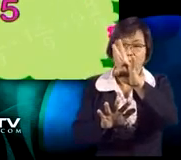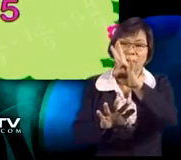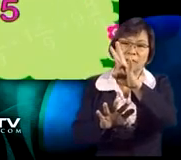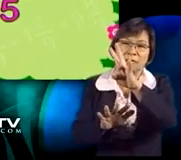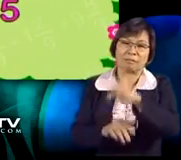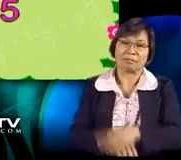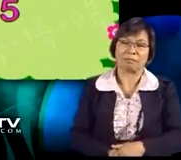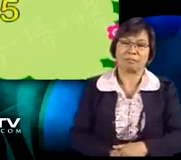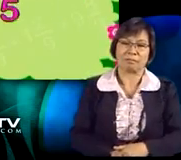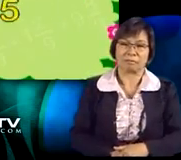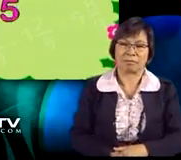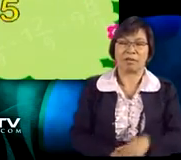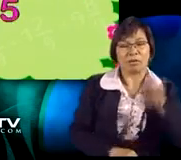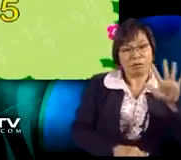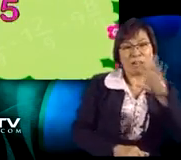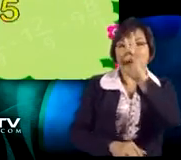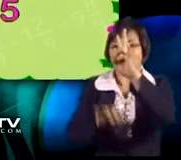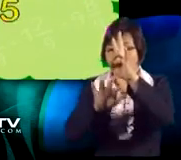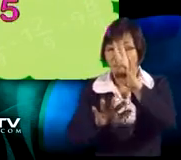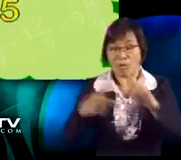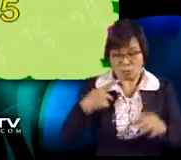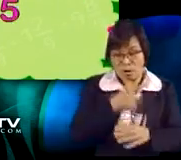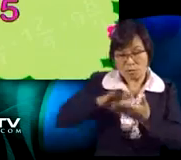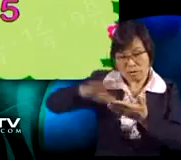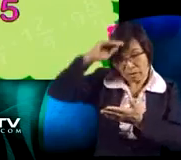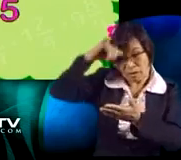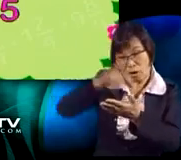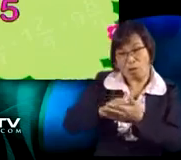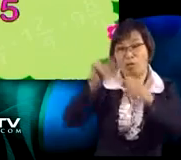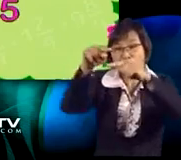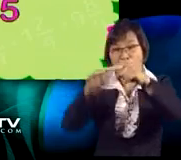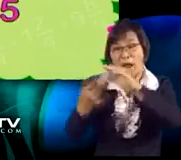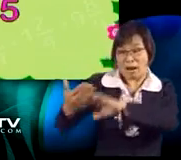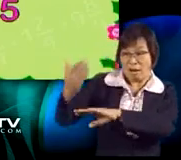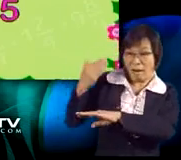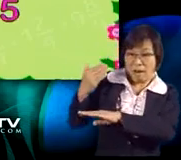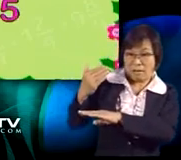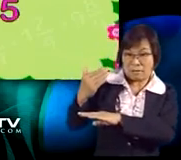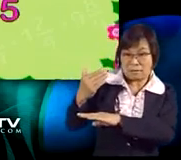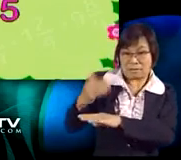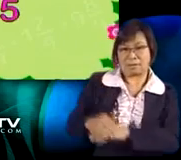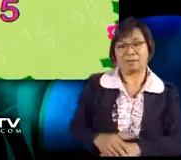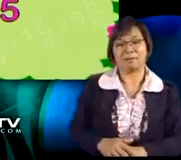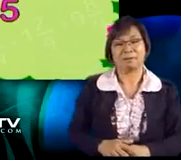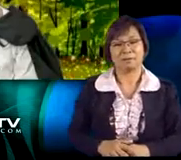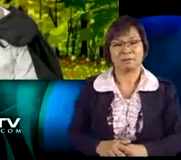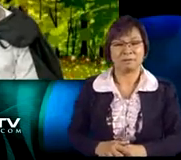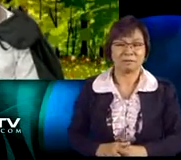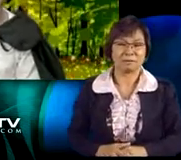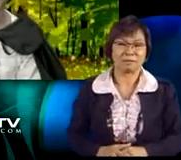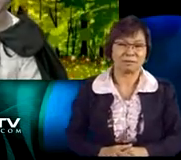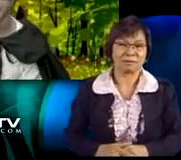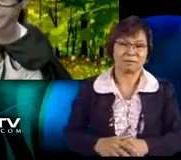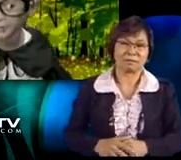So, the answer is 5 and 7 5ths. 7 5ths! We've learnt about that type of fraction